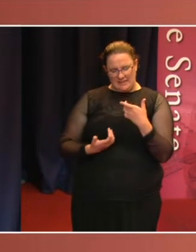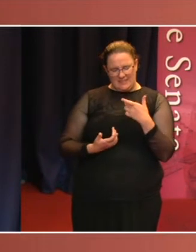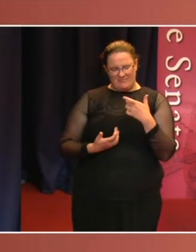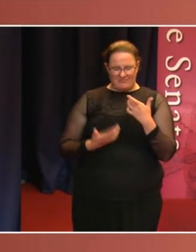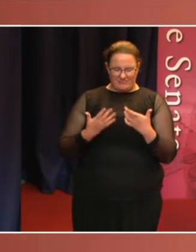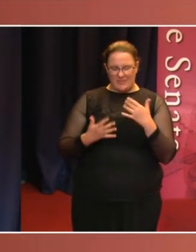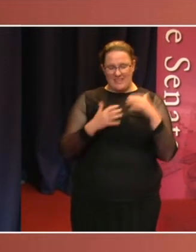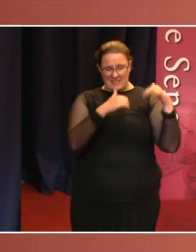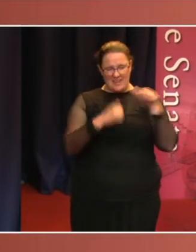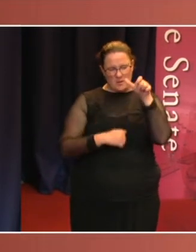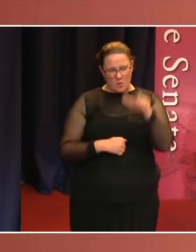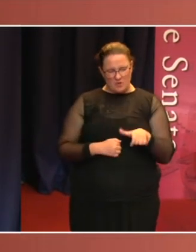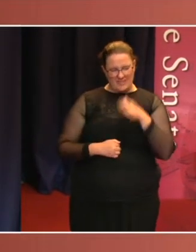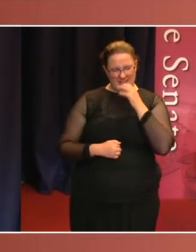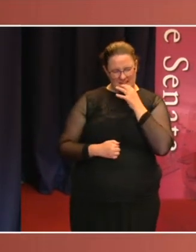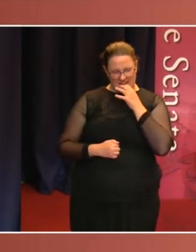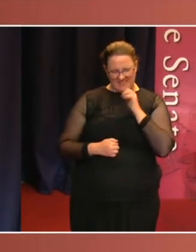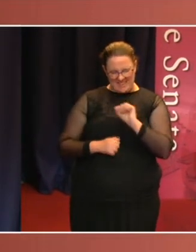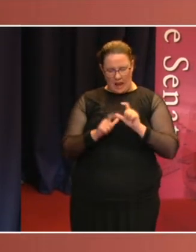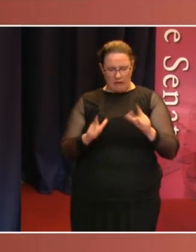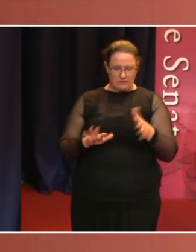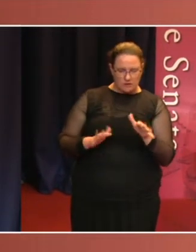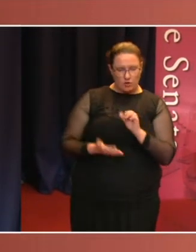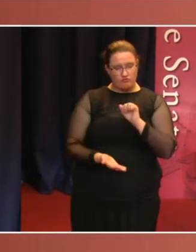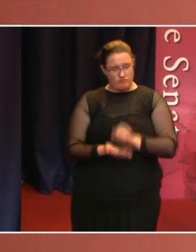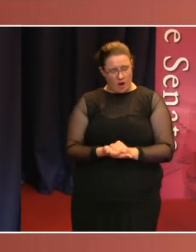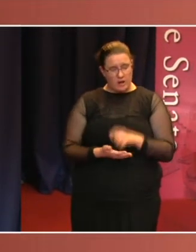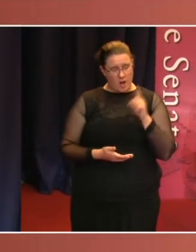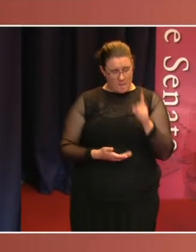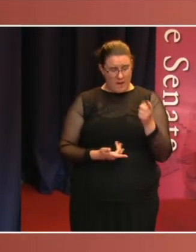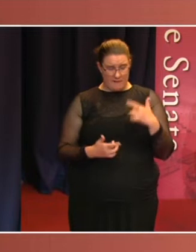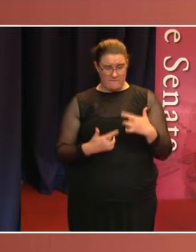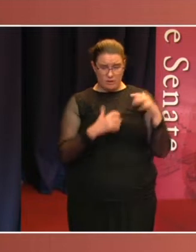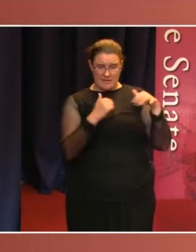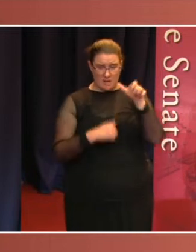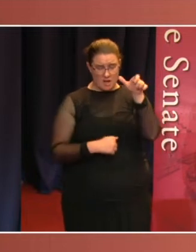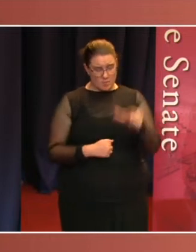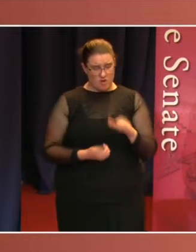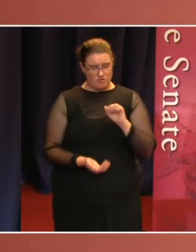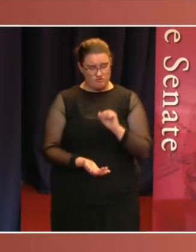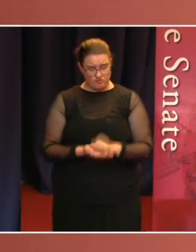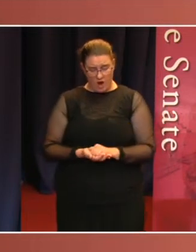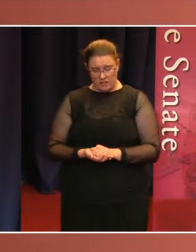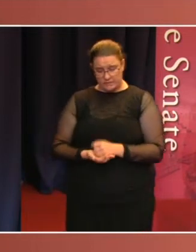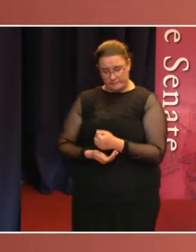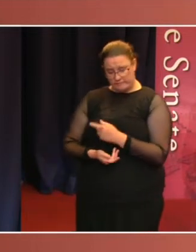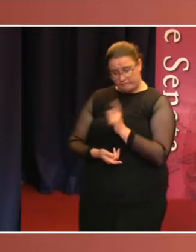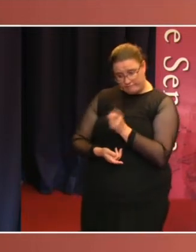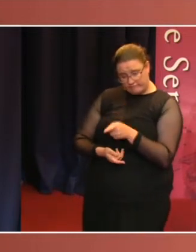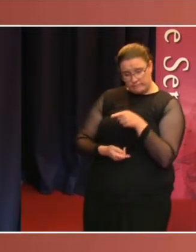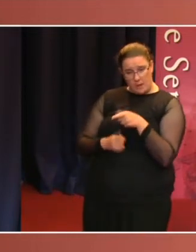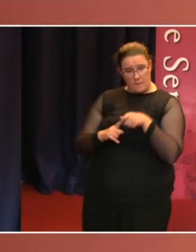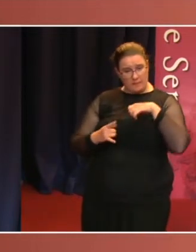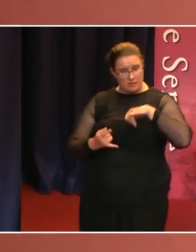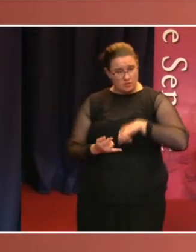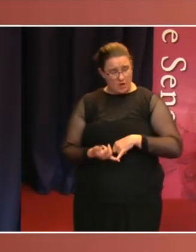Senator was justified in naming the public servant and that the public servant's decision was almost certainly not justified and that the